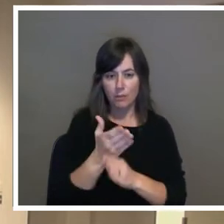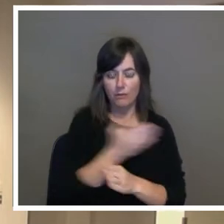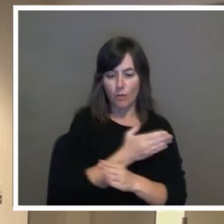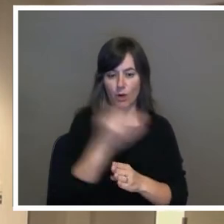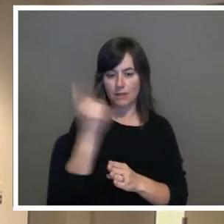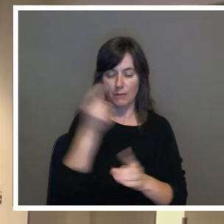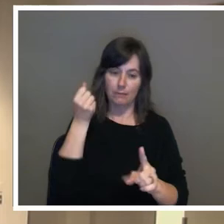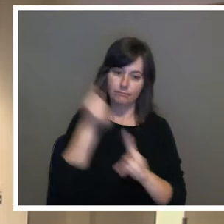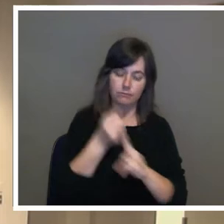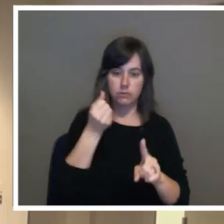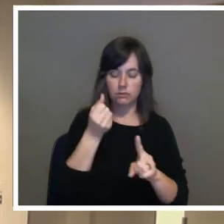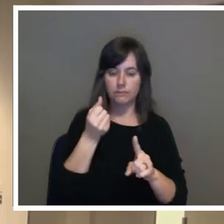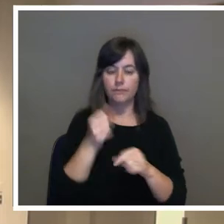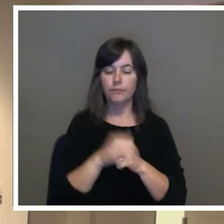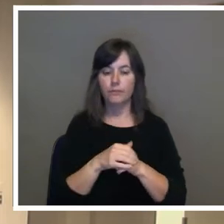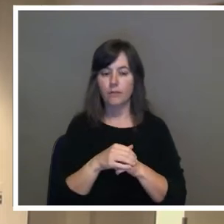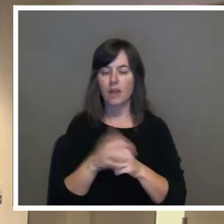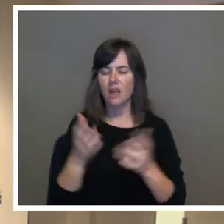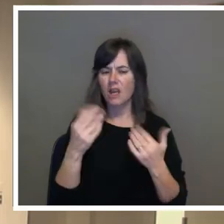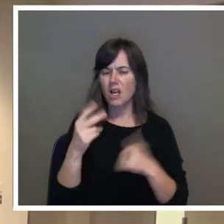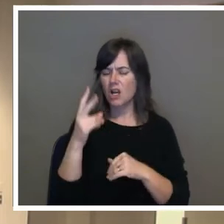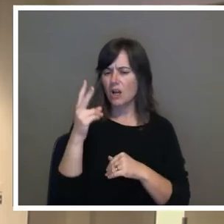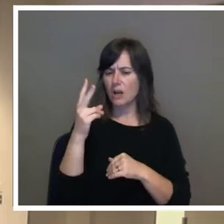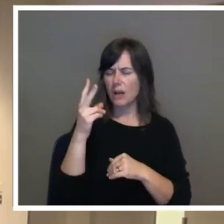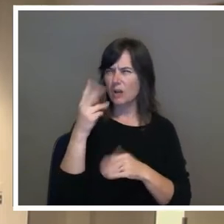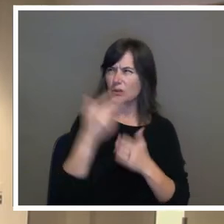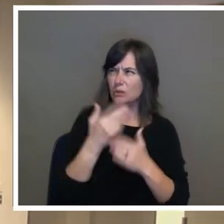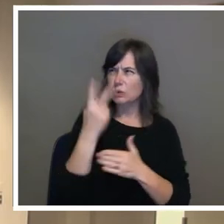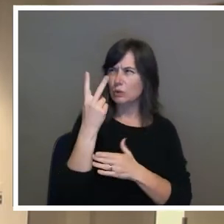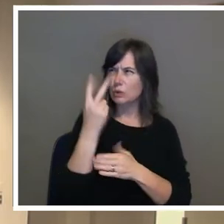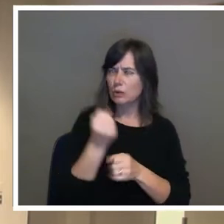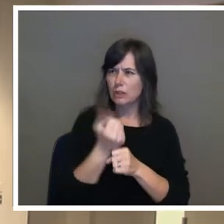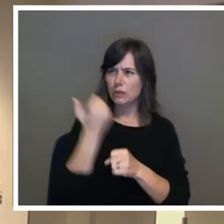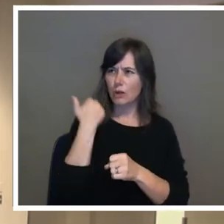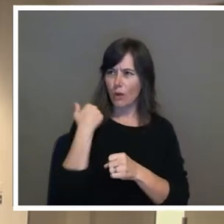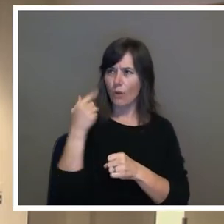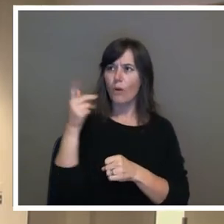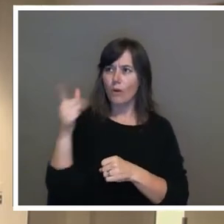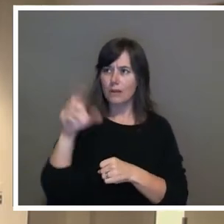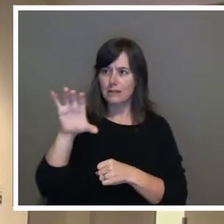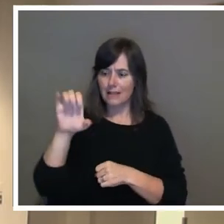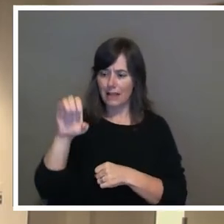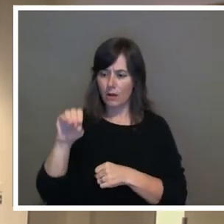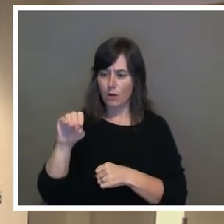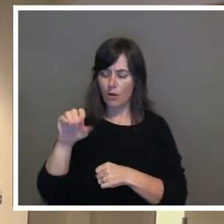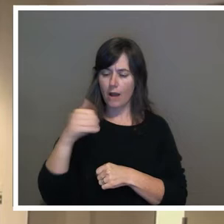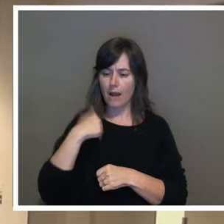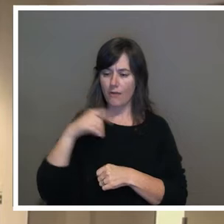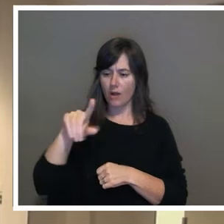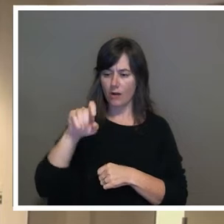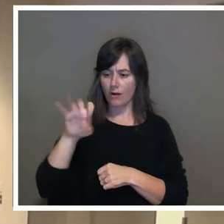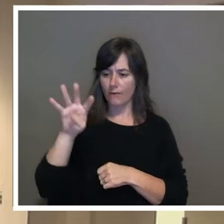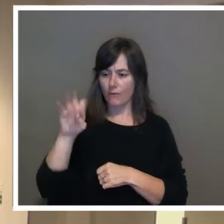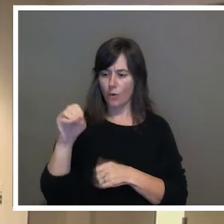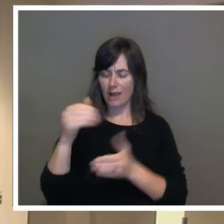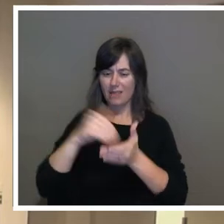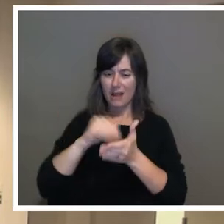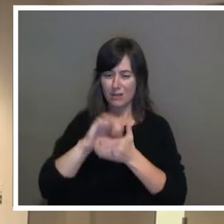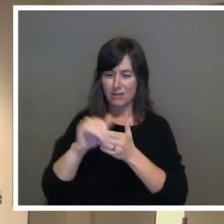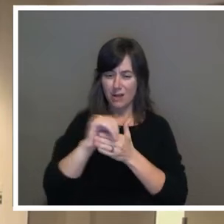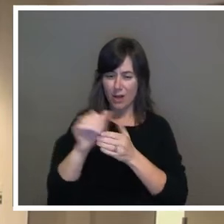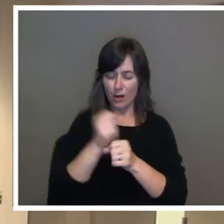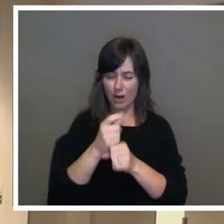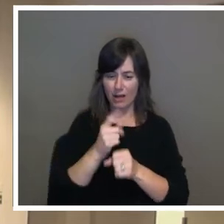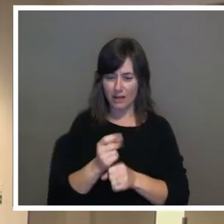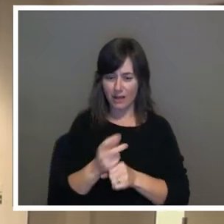ago the CEO was approved for a four hundred and forty thousand dollar pay raise on several online media platform the common